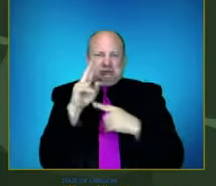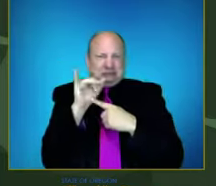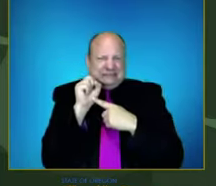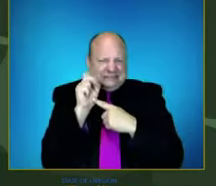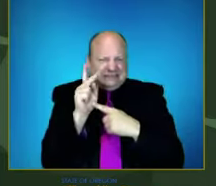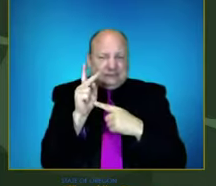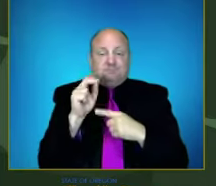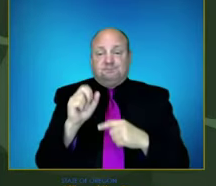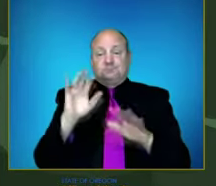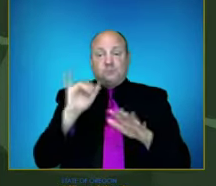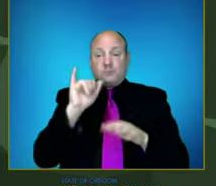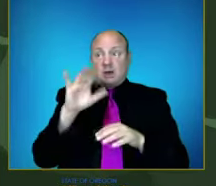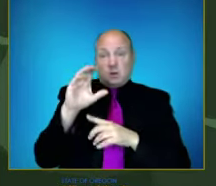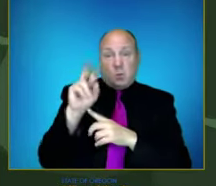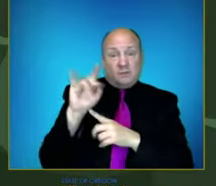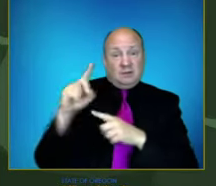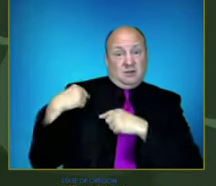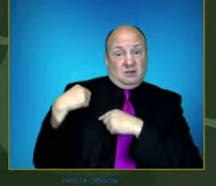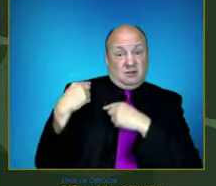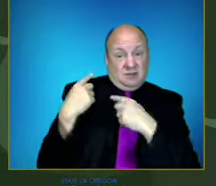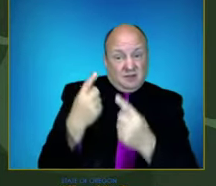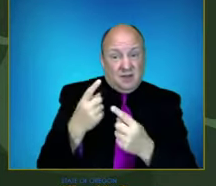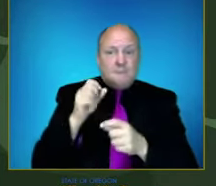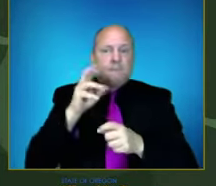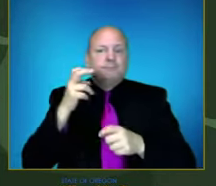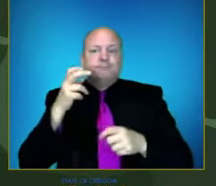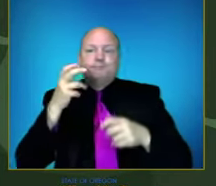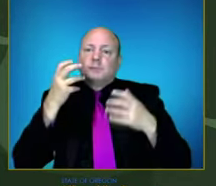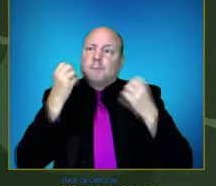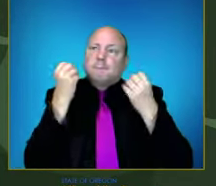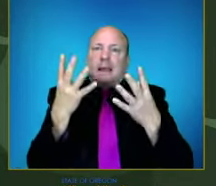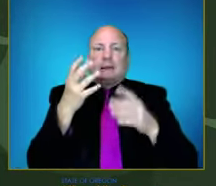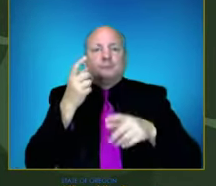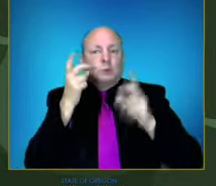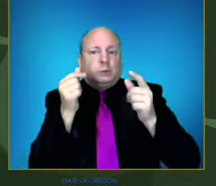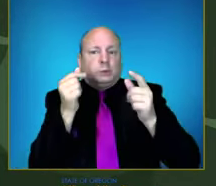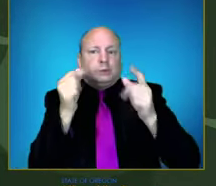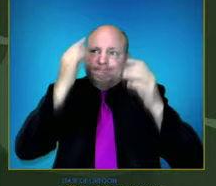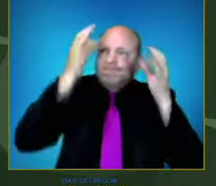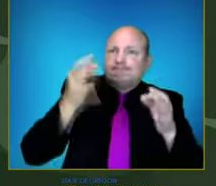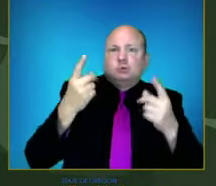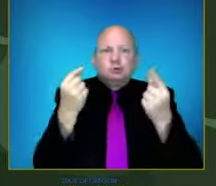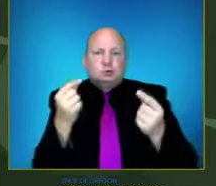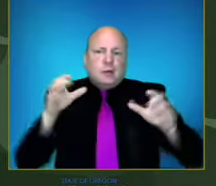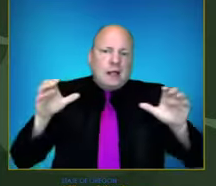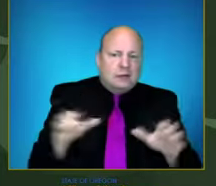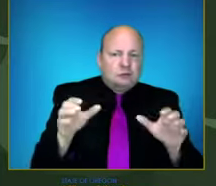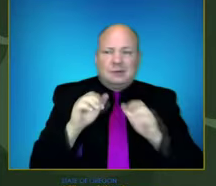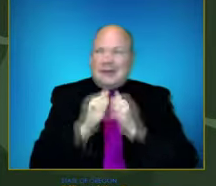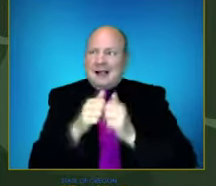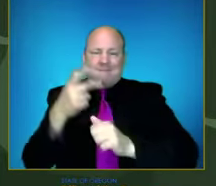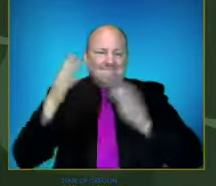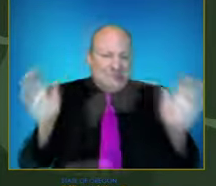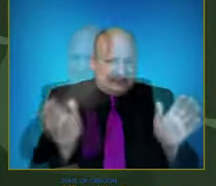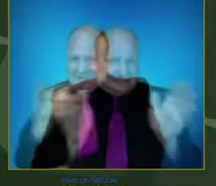quick and decisive action saves lives. Vaccines are the best way to protect yourself and your family from this